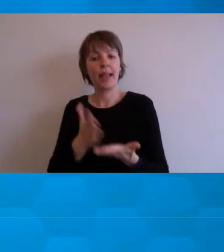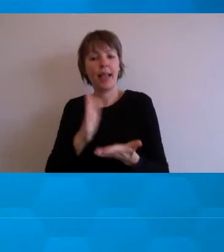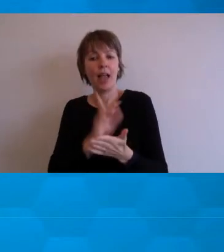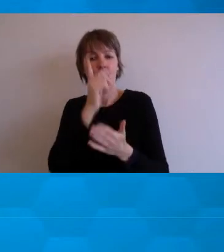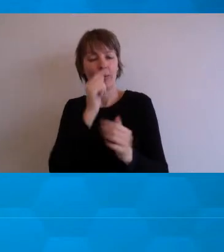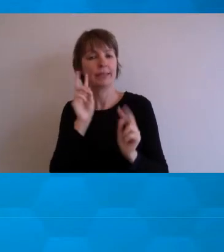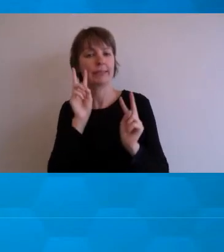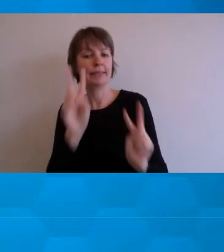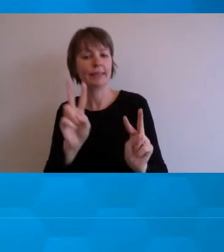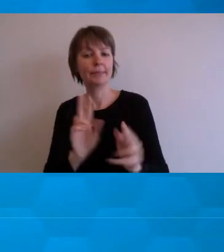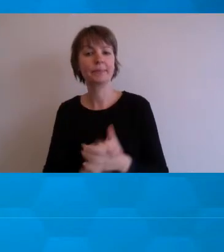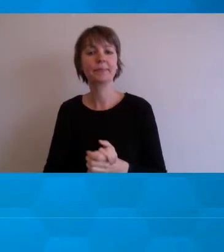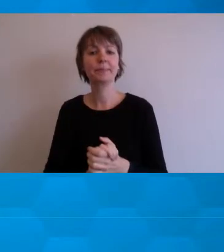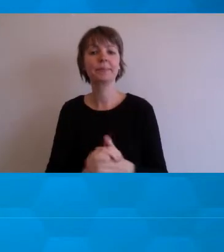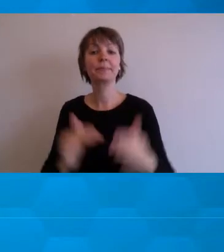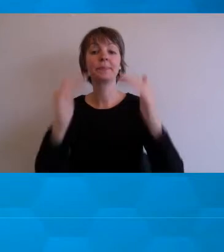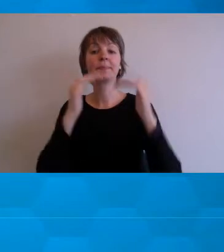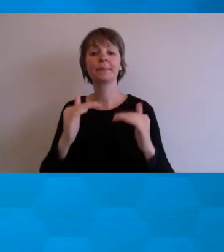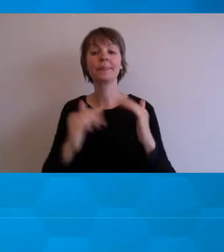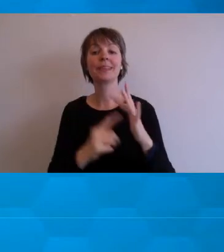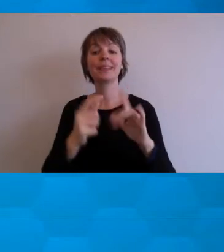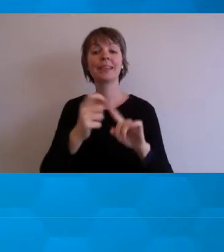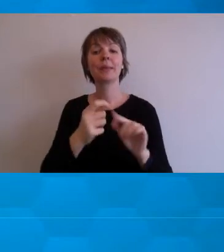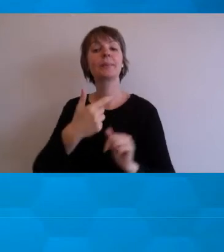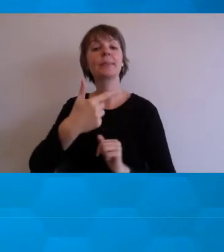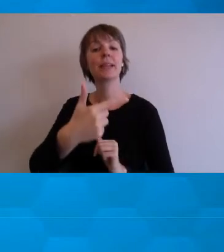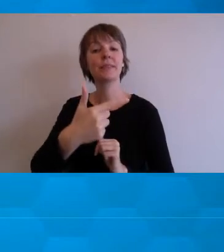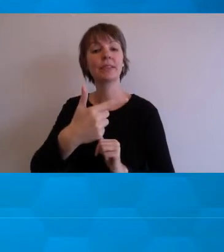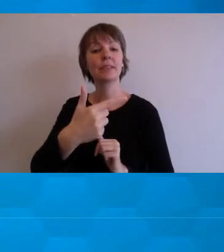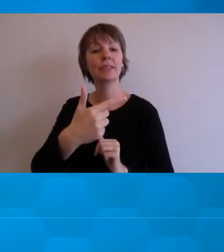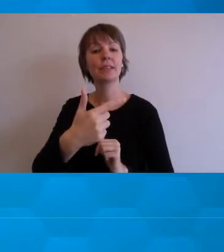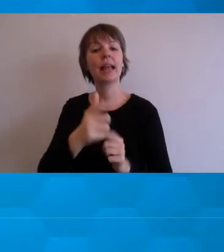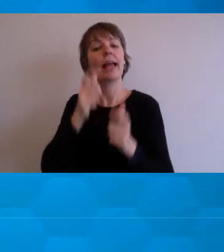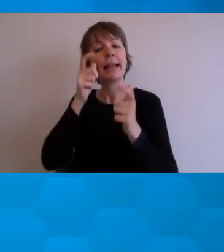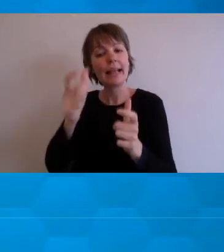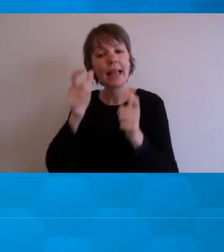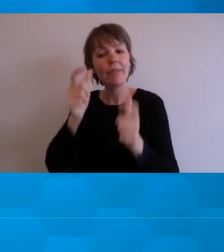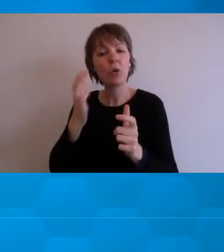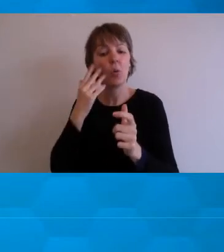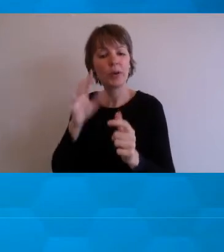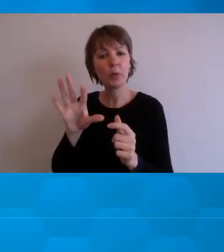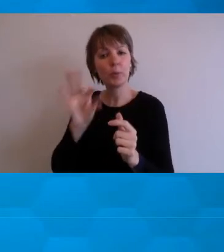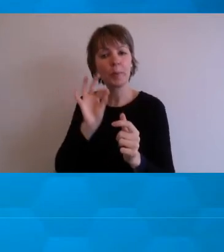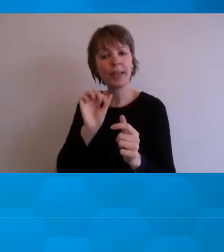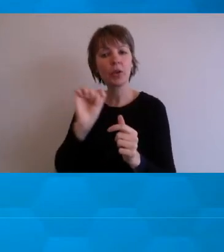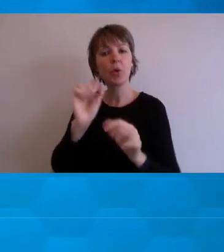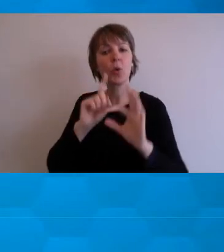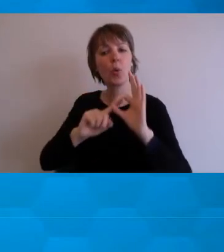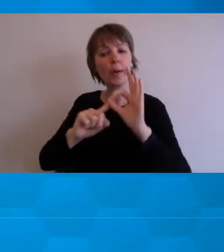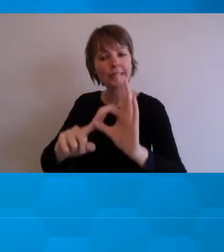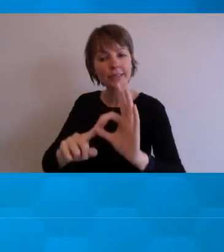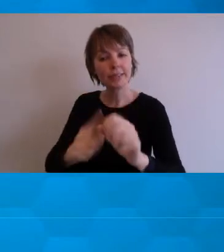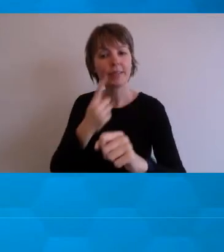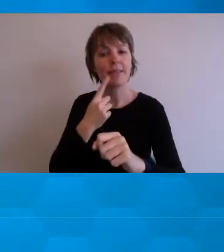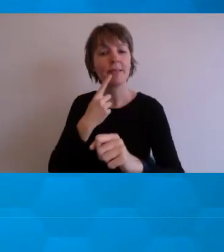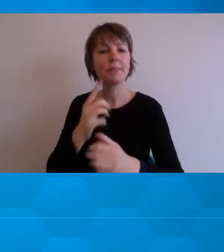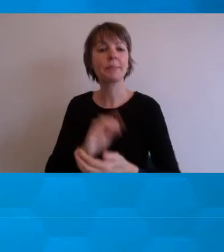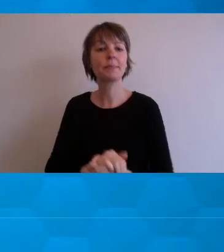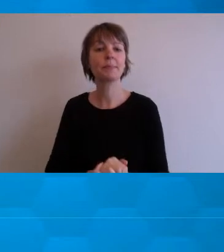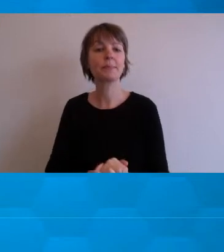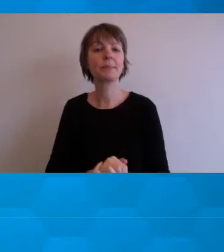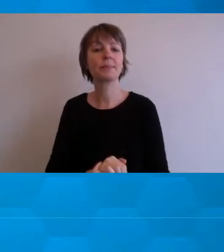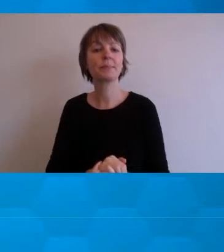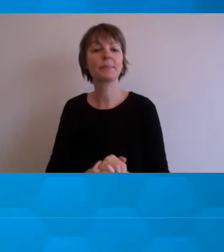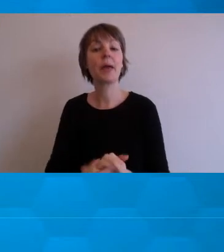Tip number seven. Choose question types carefully. Although an authoring platform may be